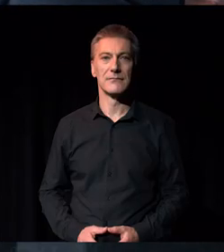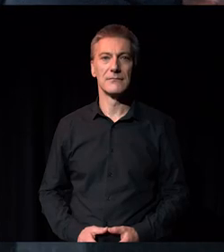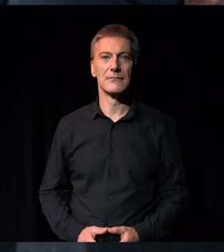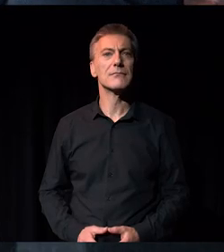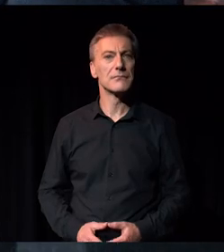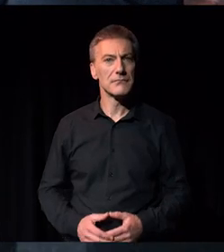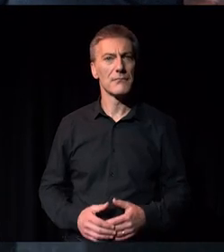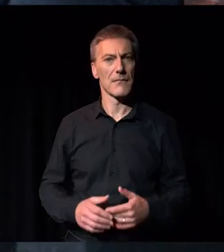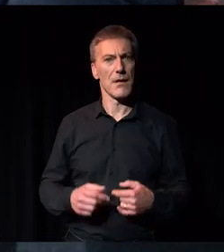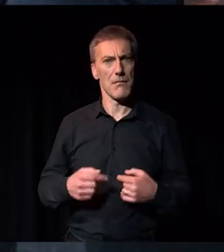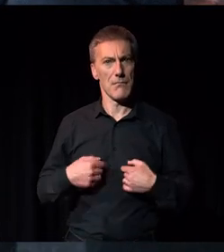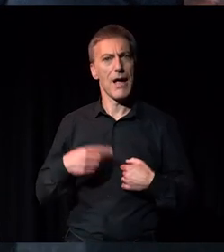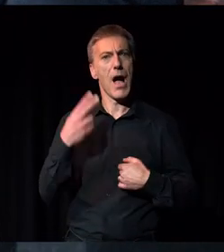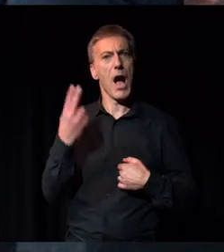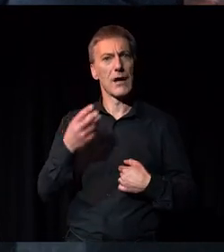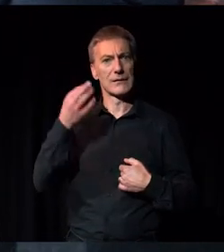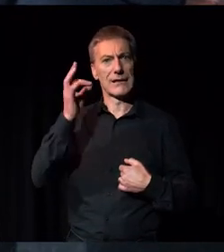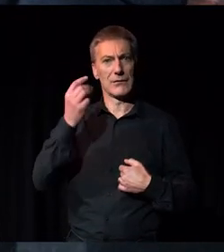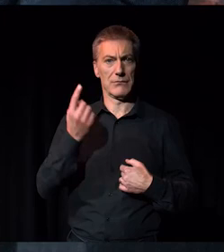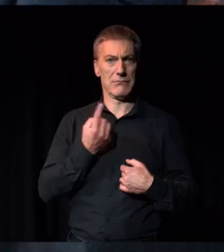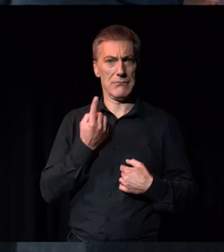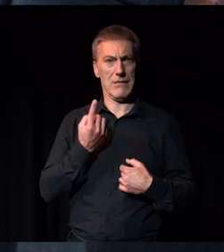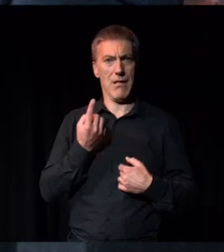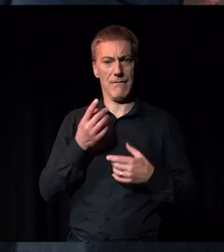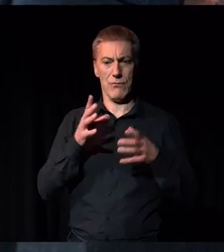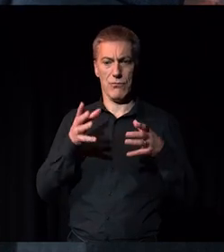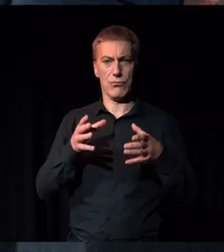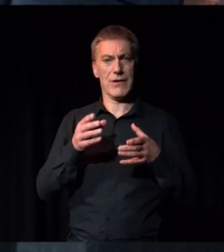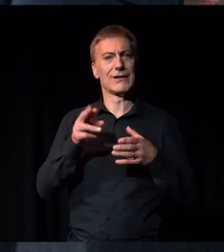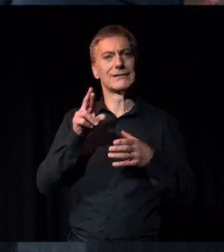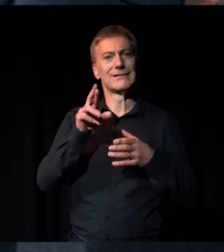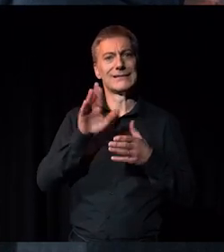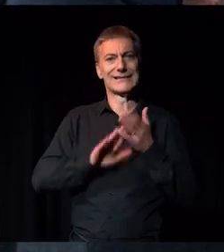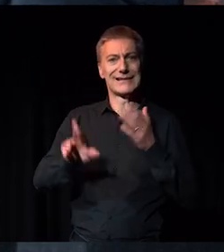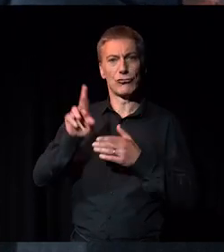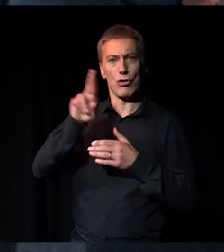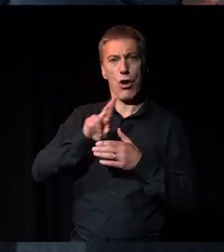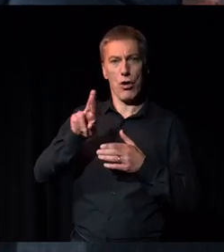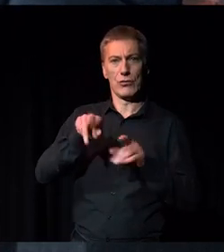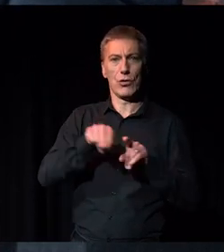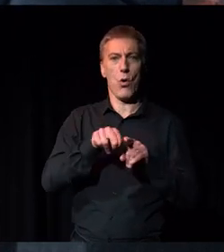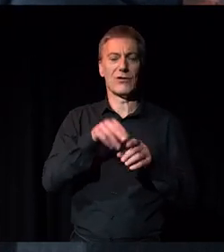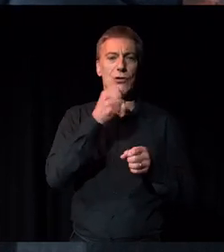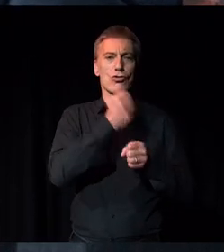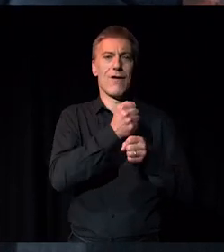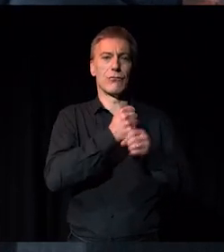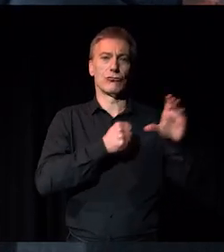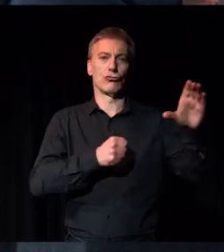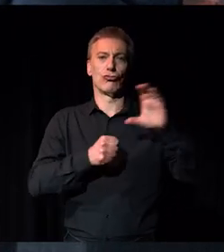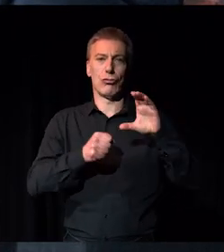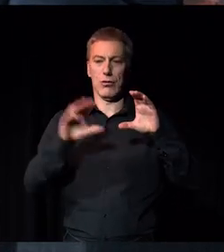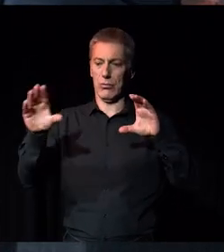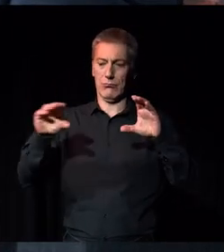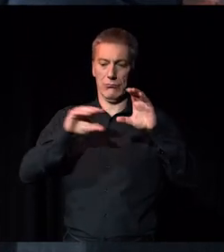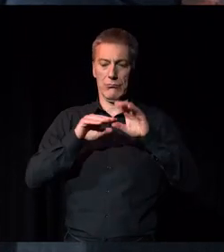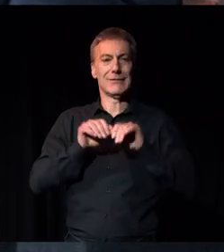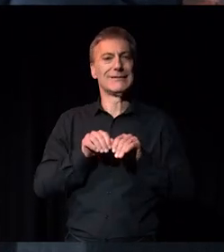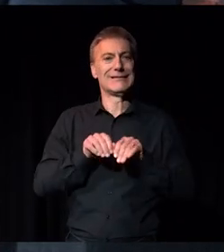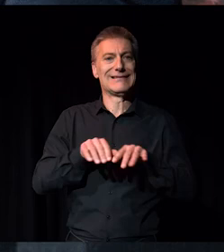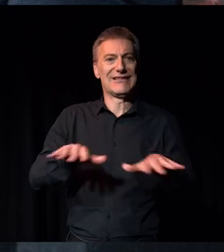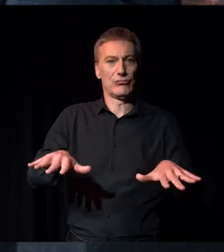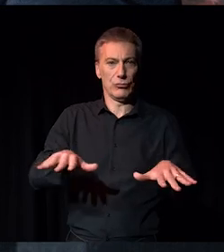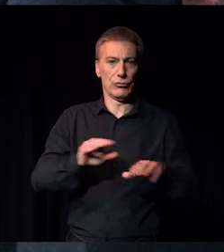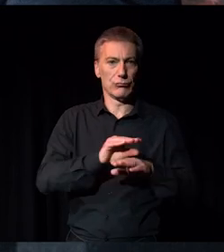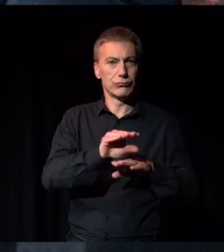As an arts council, we're distributing both funding from the national lottery and government granting aid. And I think it's absolutely